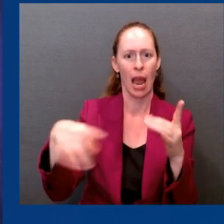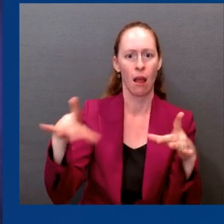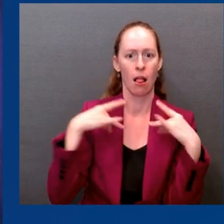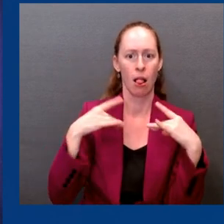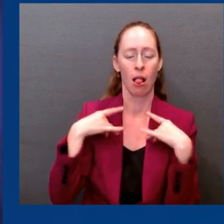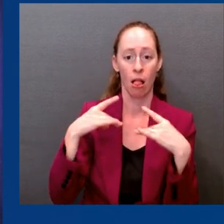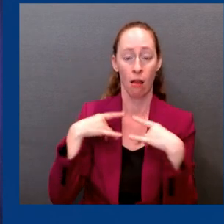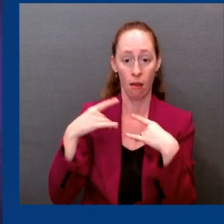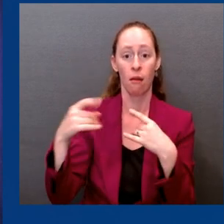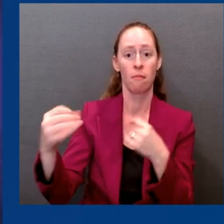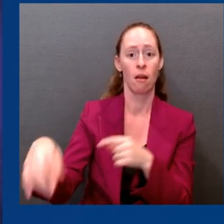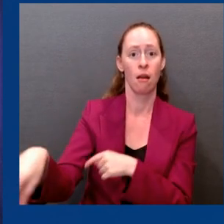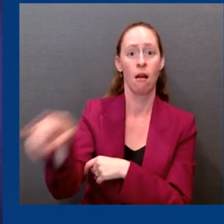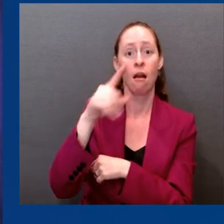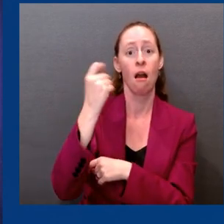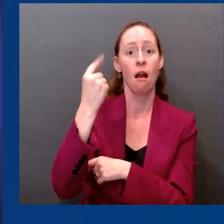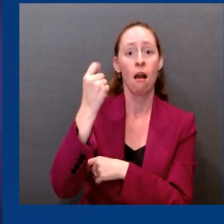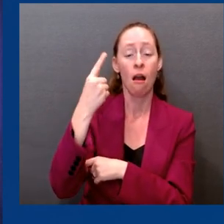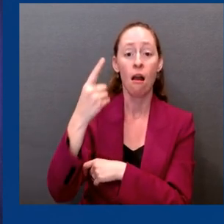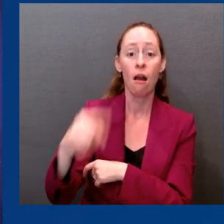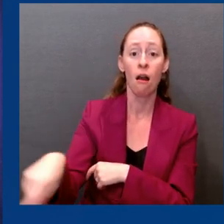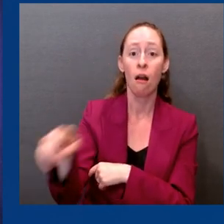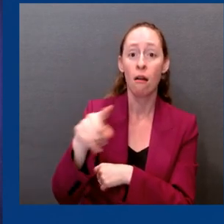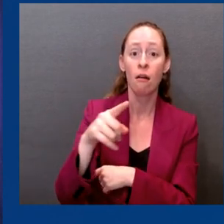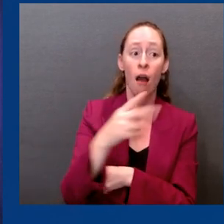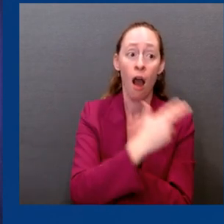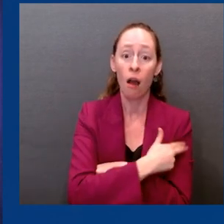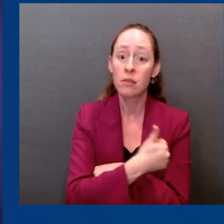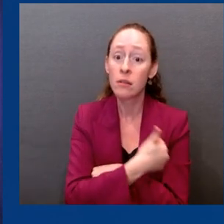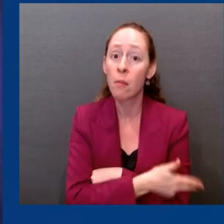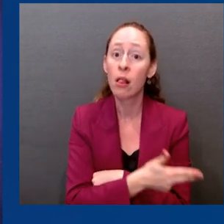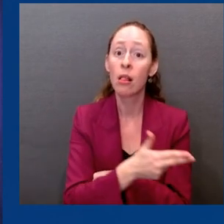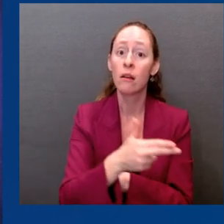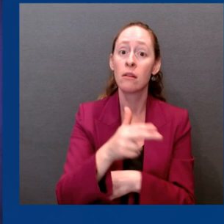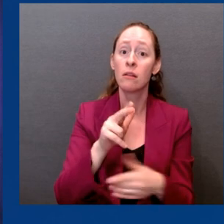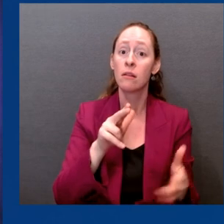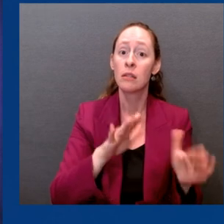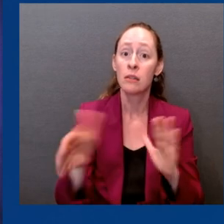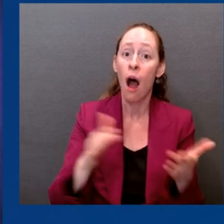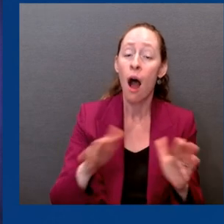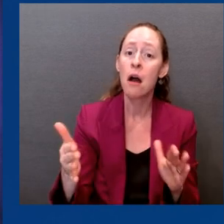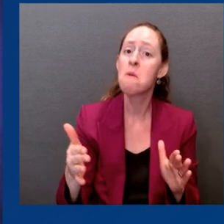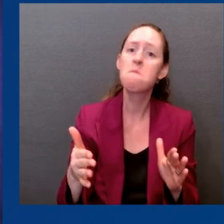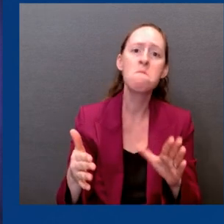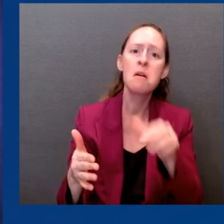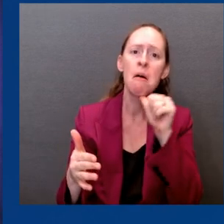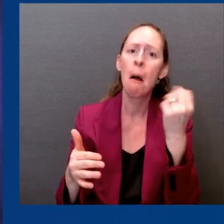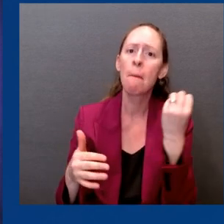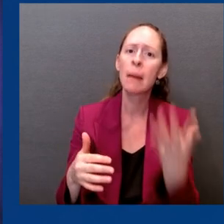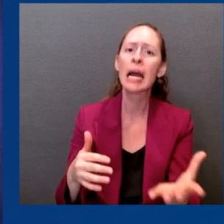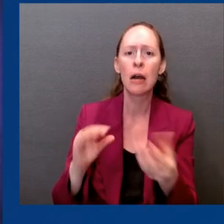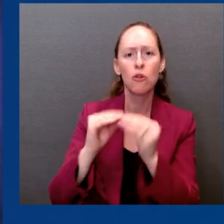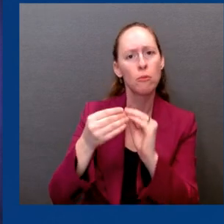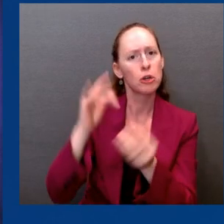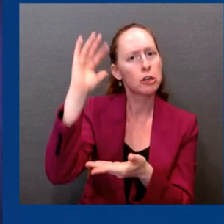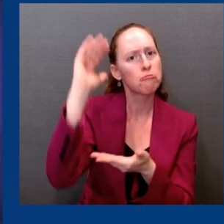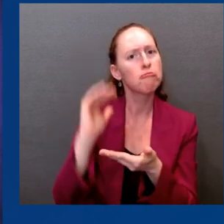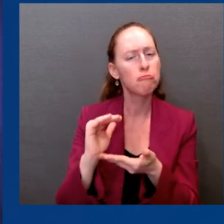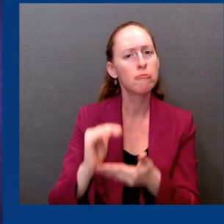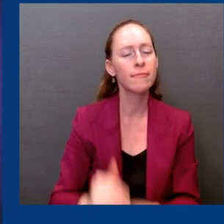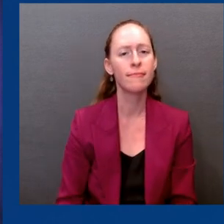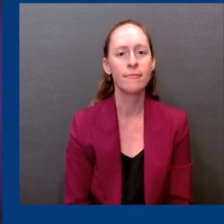Delta last summer or Omicron this past winter. We know that there is a potential for an increase in infections this fall,